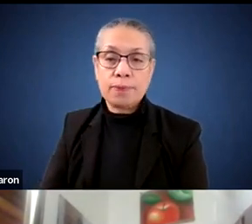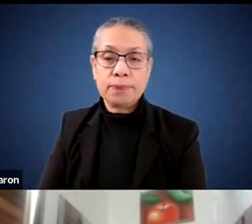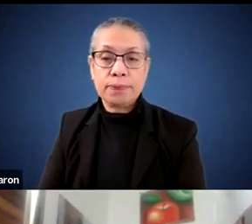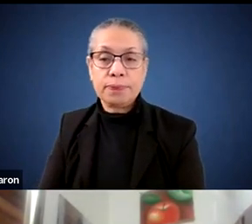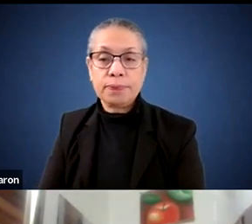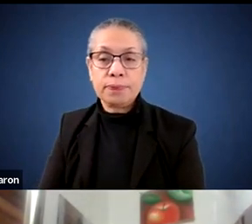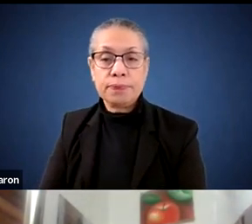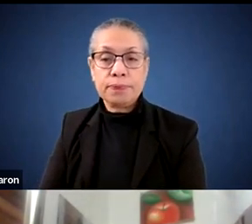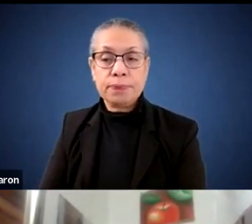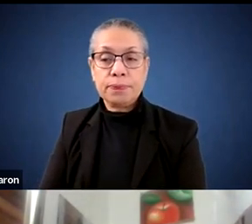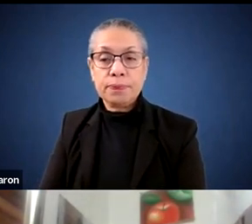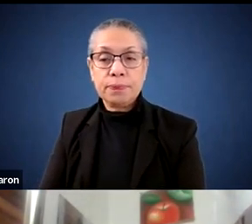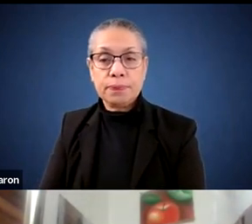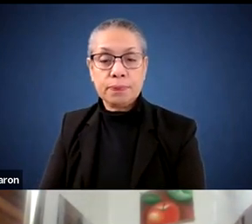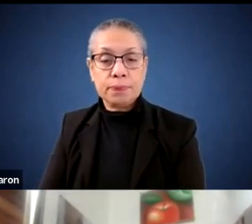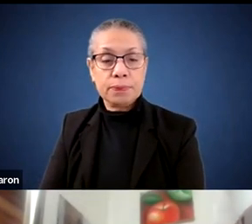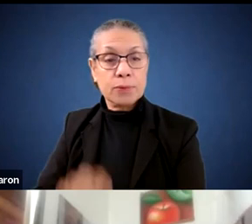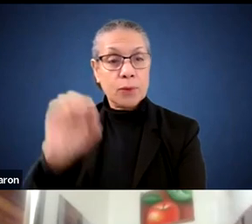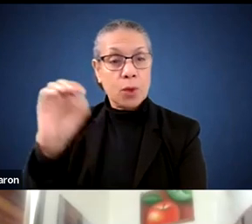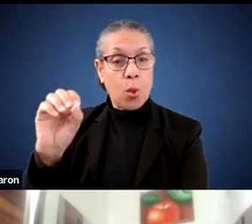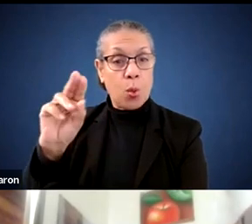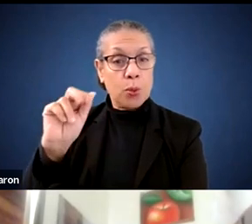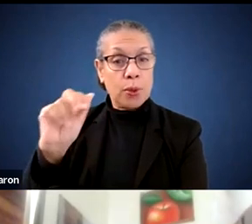Okay. Mr. O'Neill.